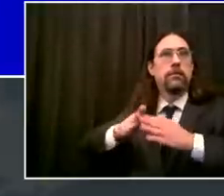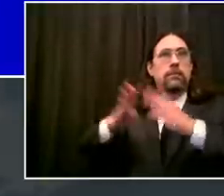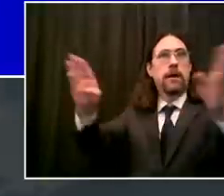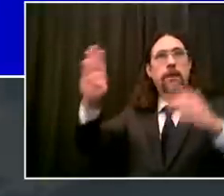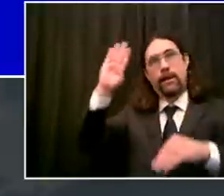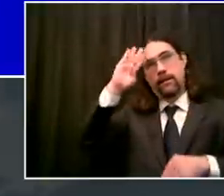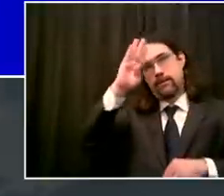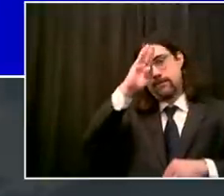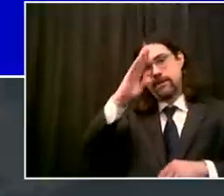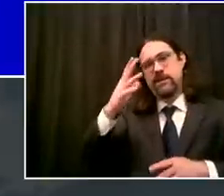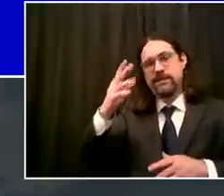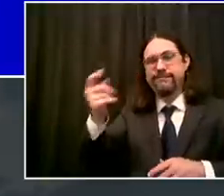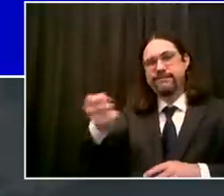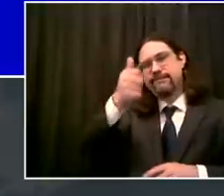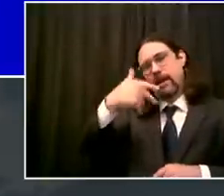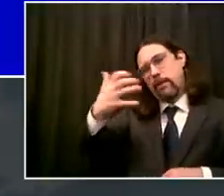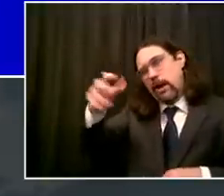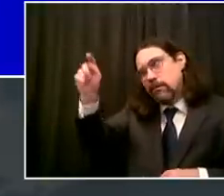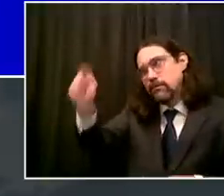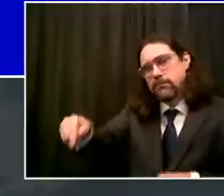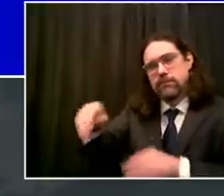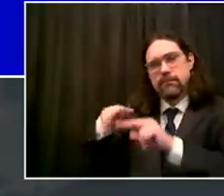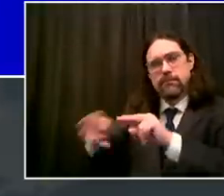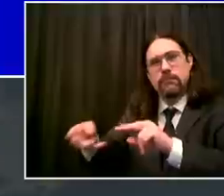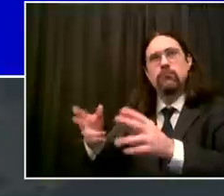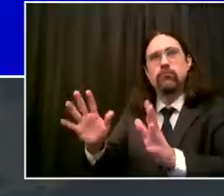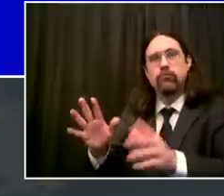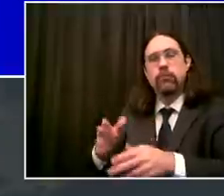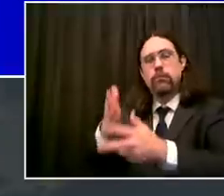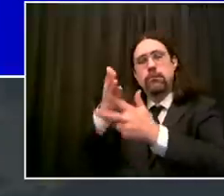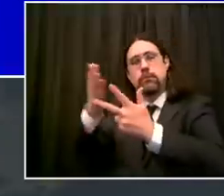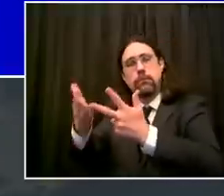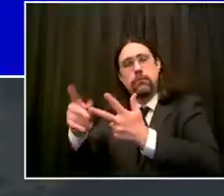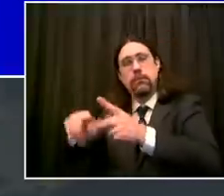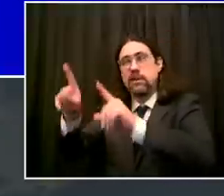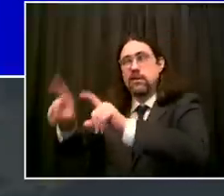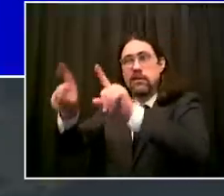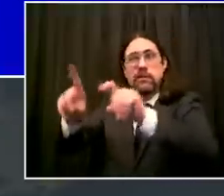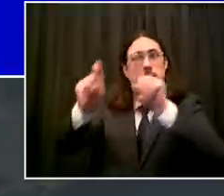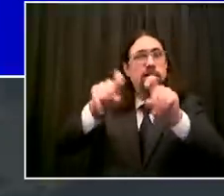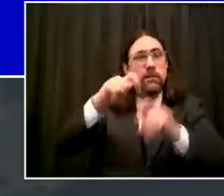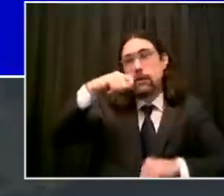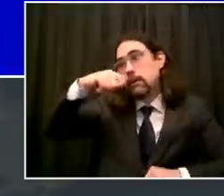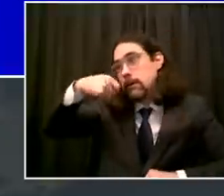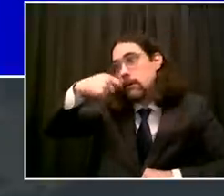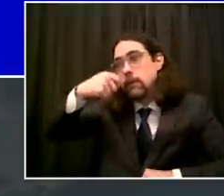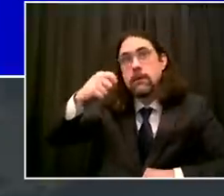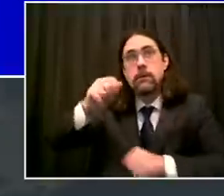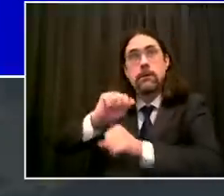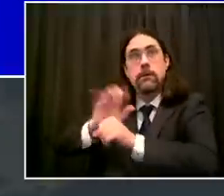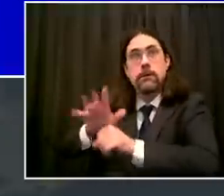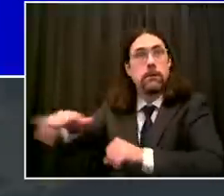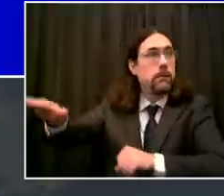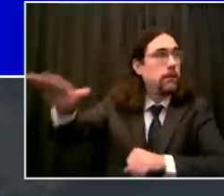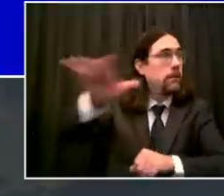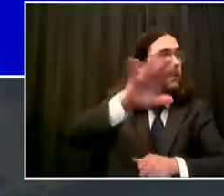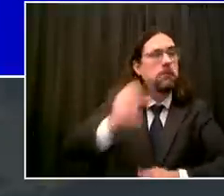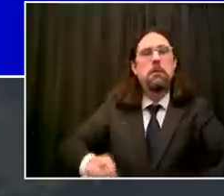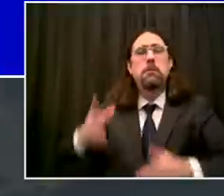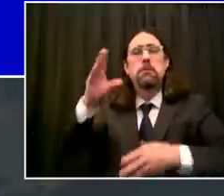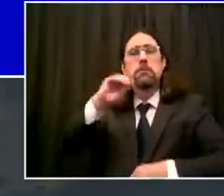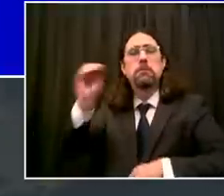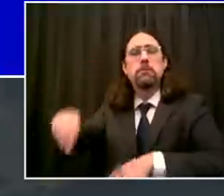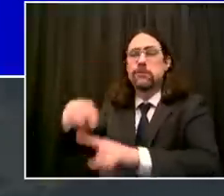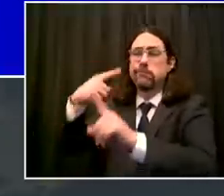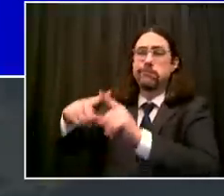positive for coded 19 unchanged 11 again overall um good news